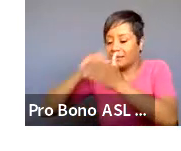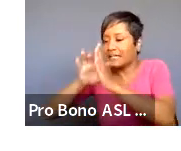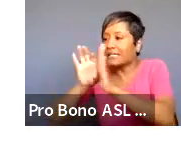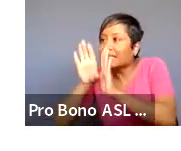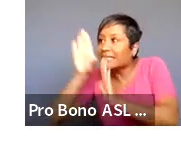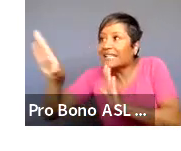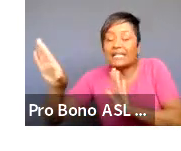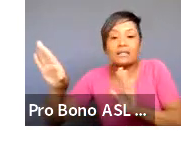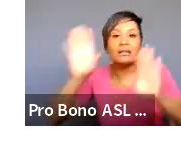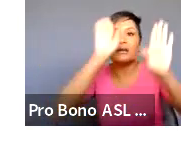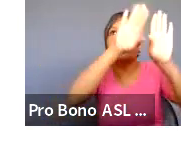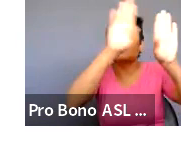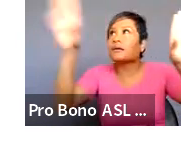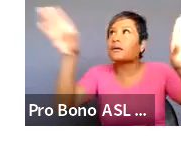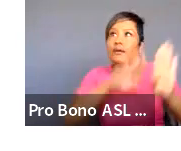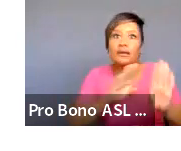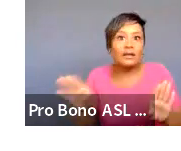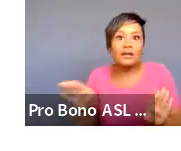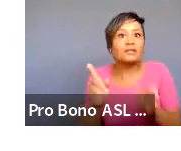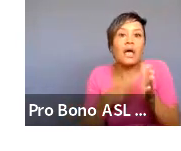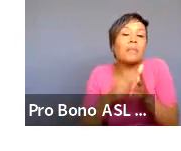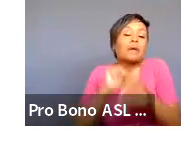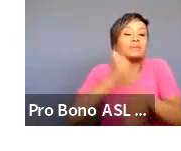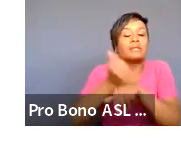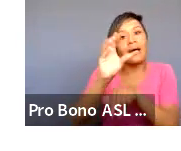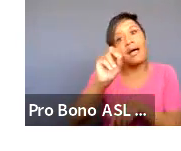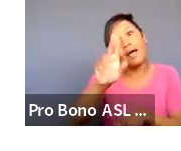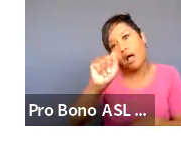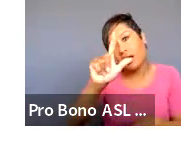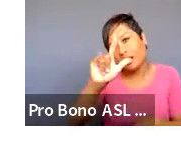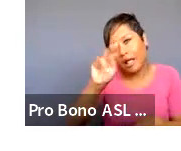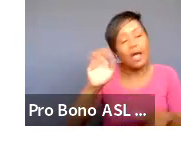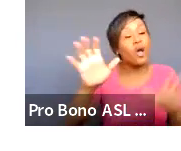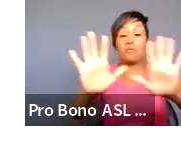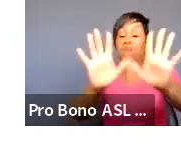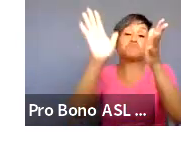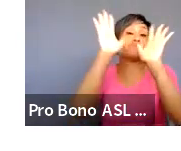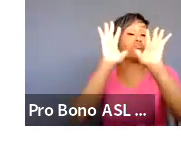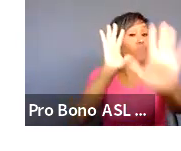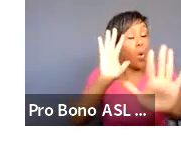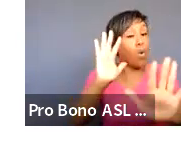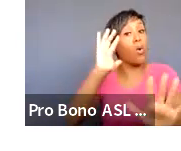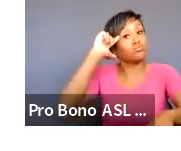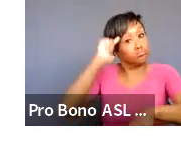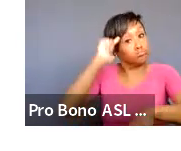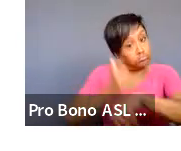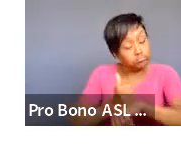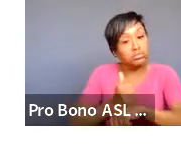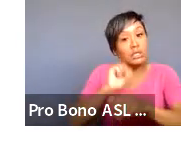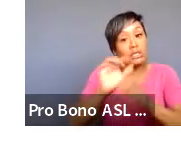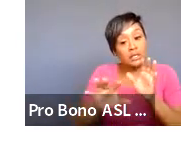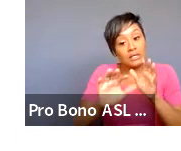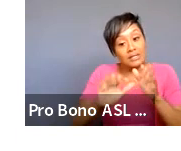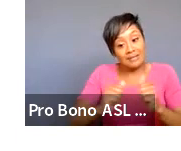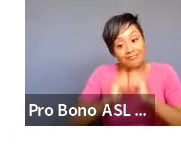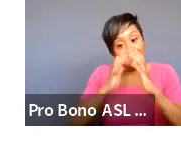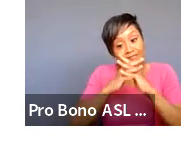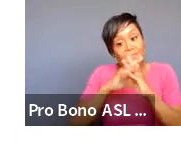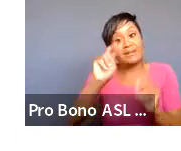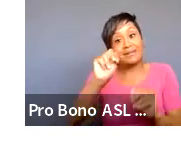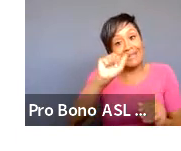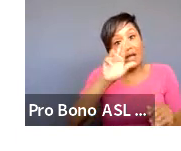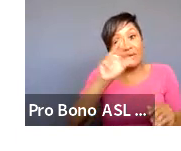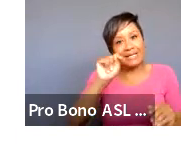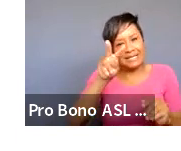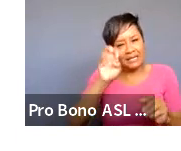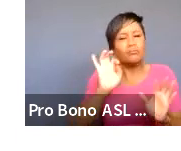want to make an outline you know however you start to pull the narrative is what is your process that's